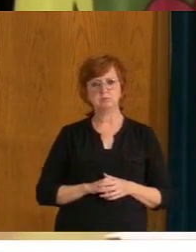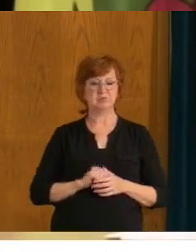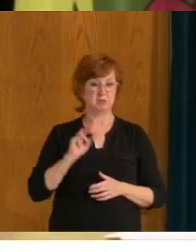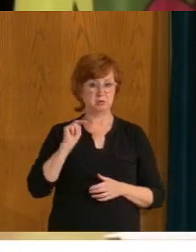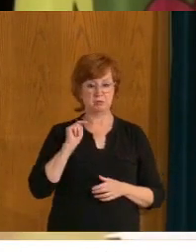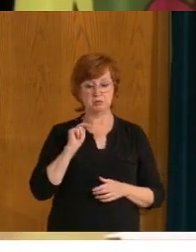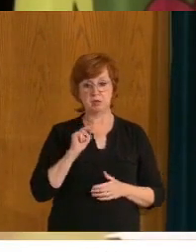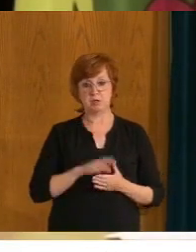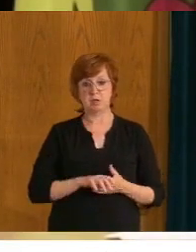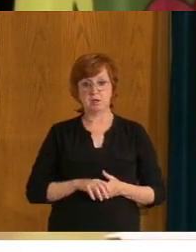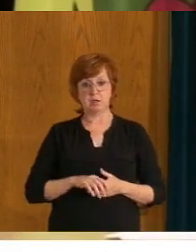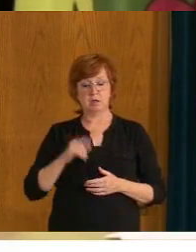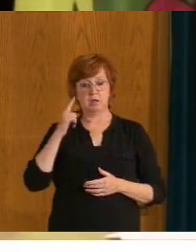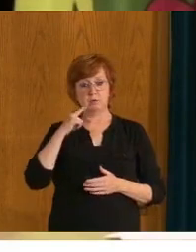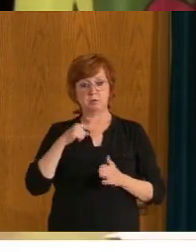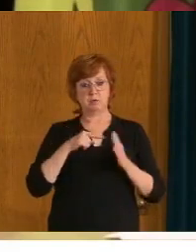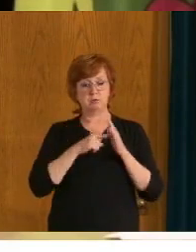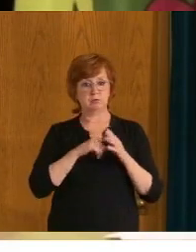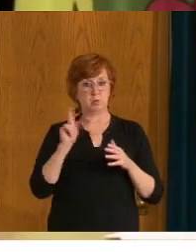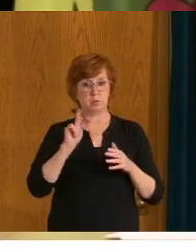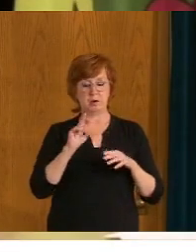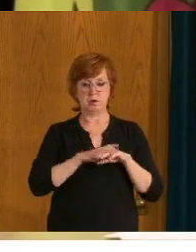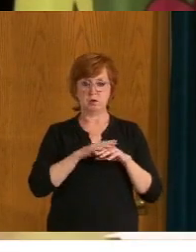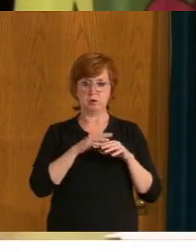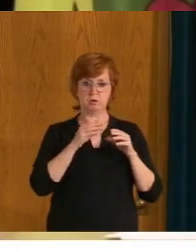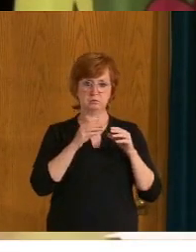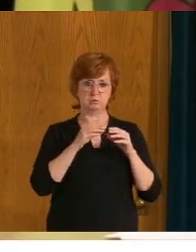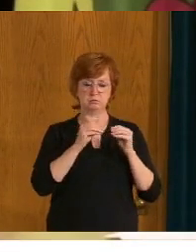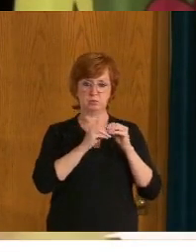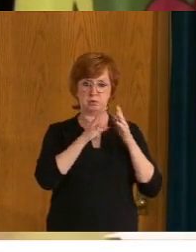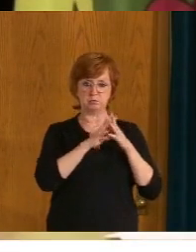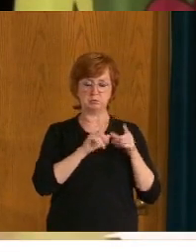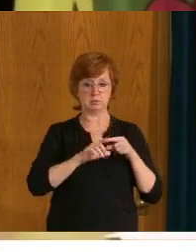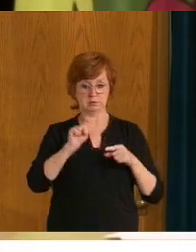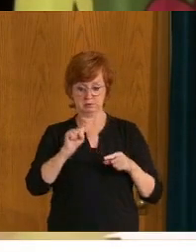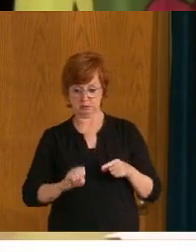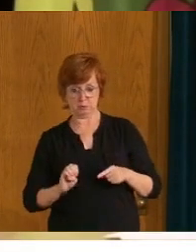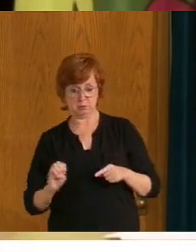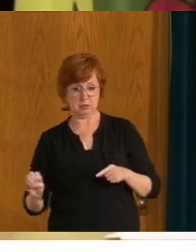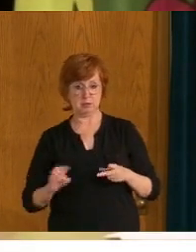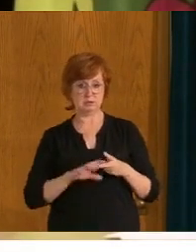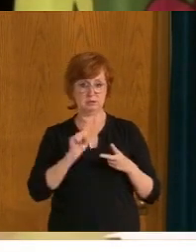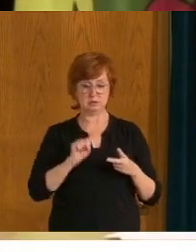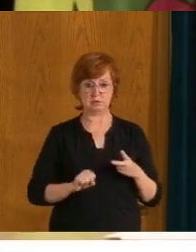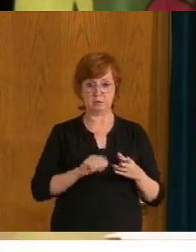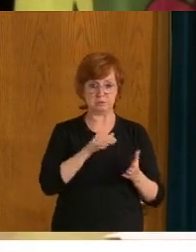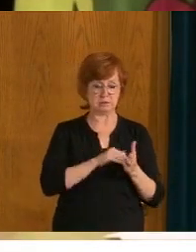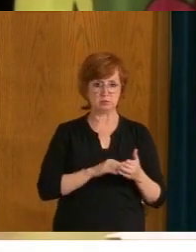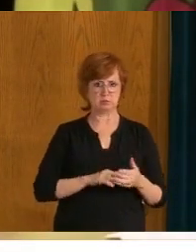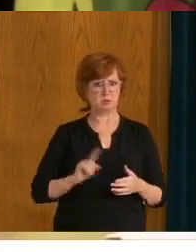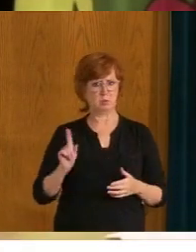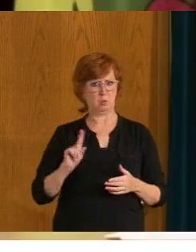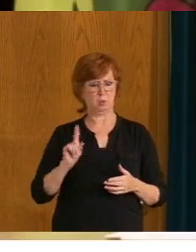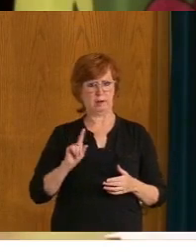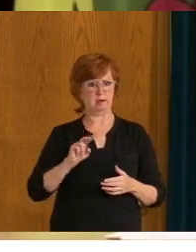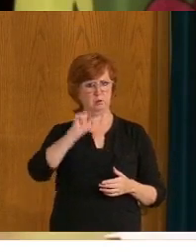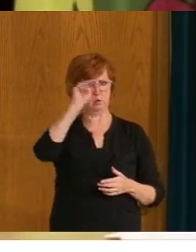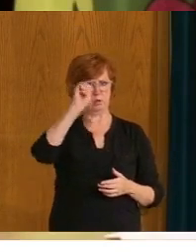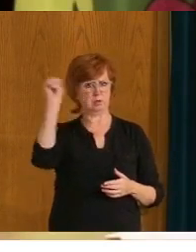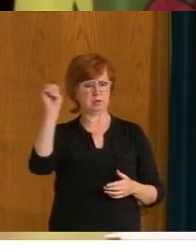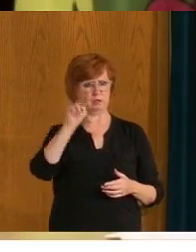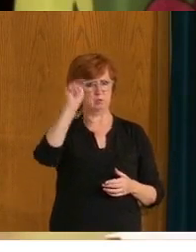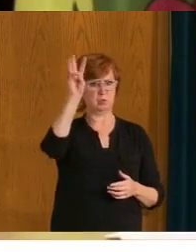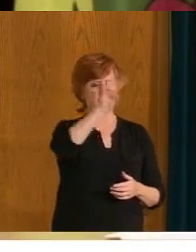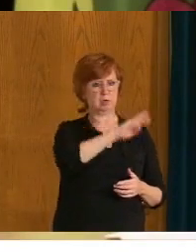Uh, for instance, listed on provincial websites, say, you know, Southeast, South Central, that sort of thing. Um, Northeast, Northwest,